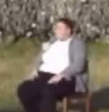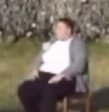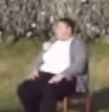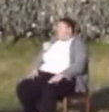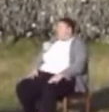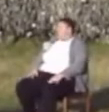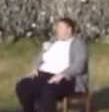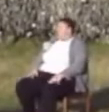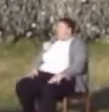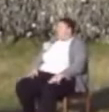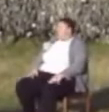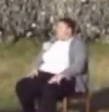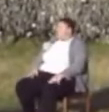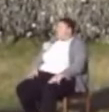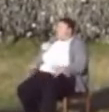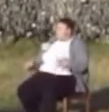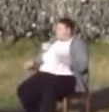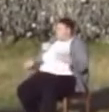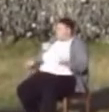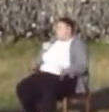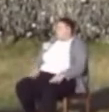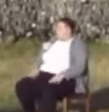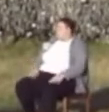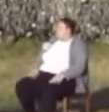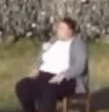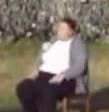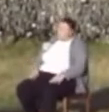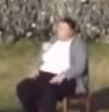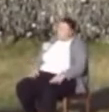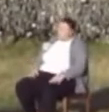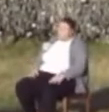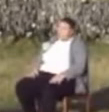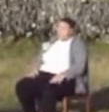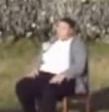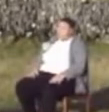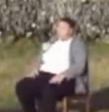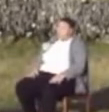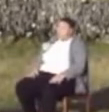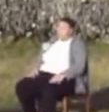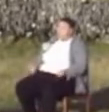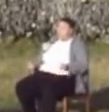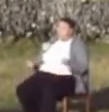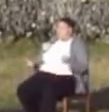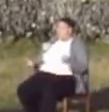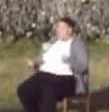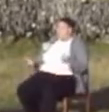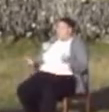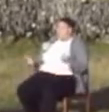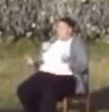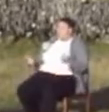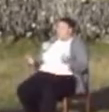this expectation that you're really going to go for your goals and I don't know, just feel like